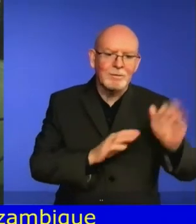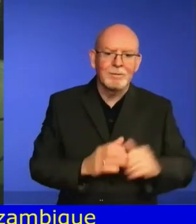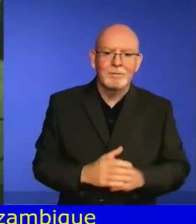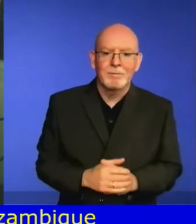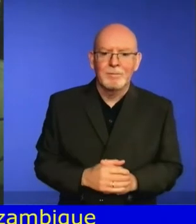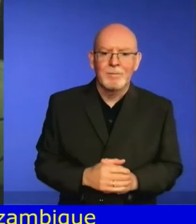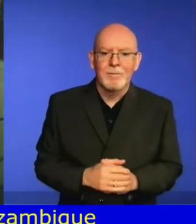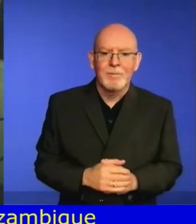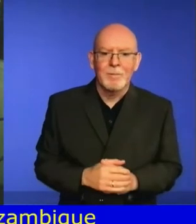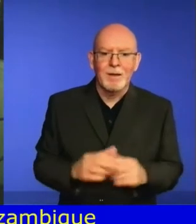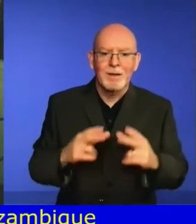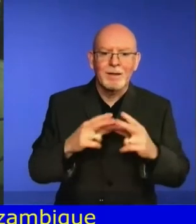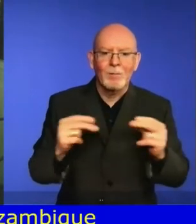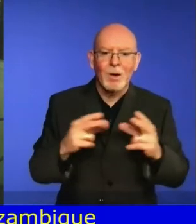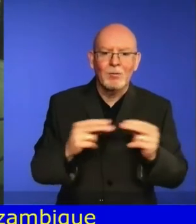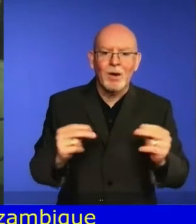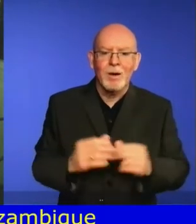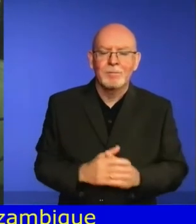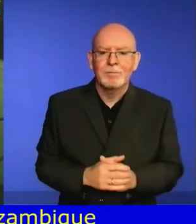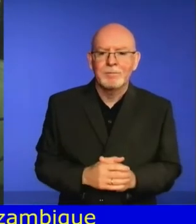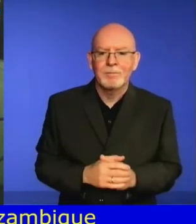Nigeria, Nigeria,